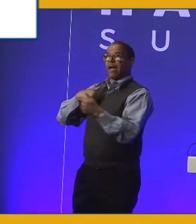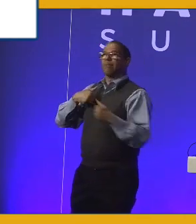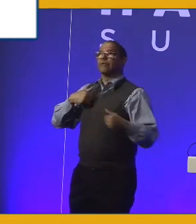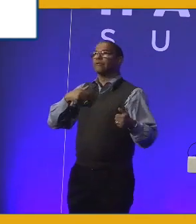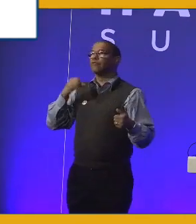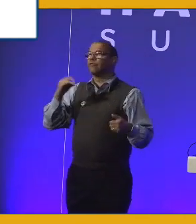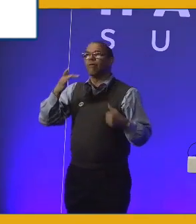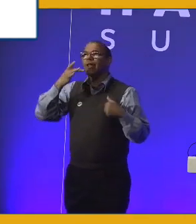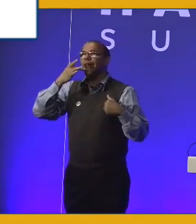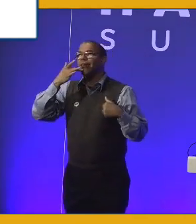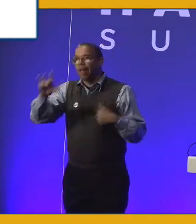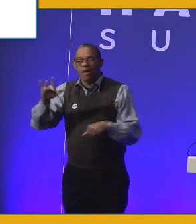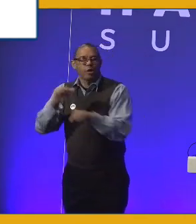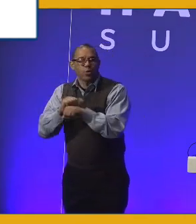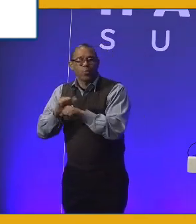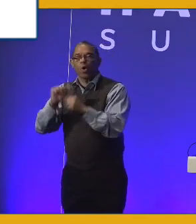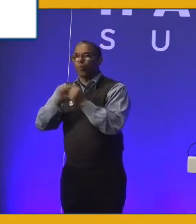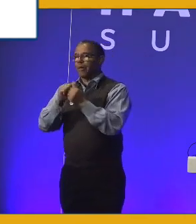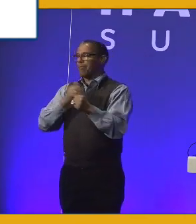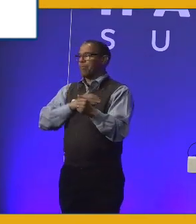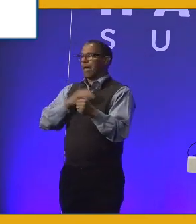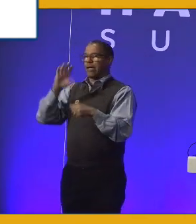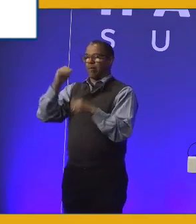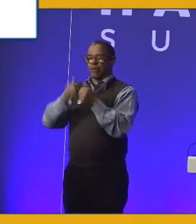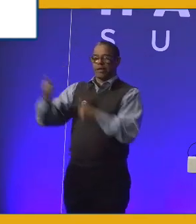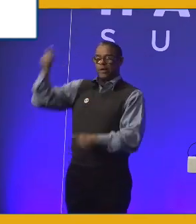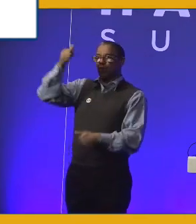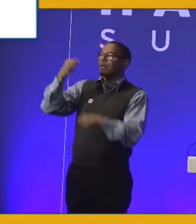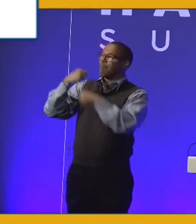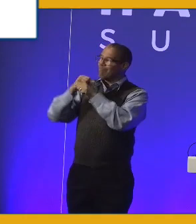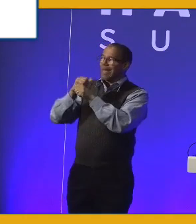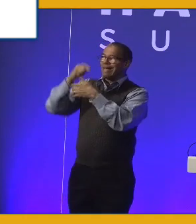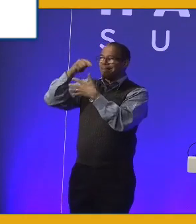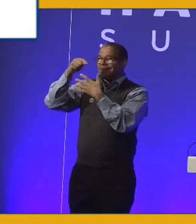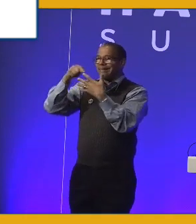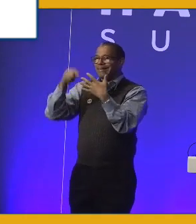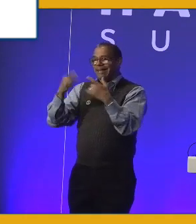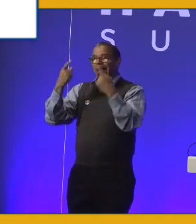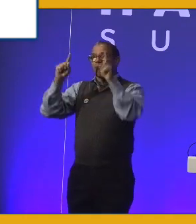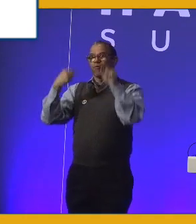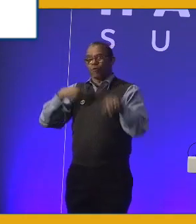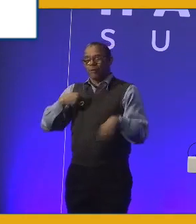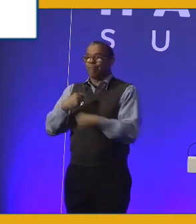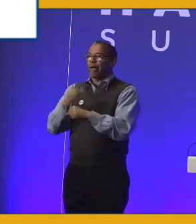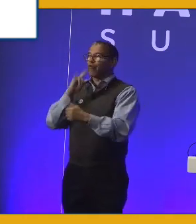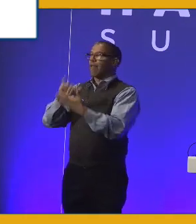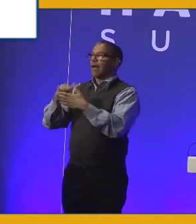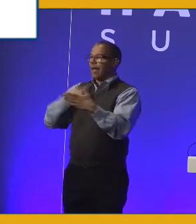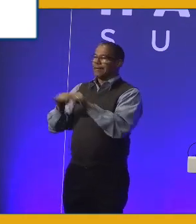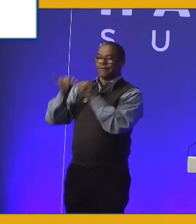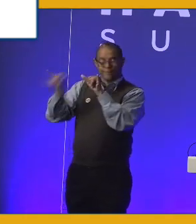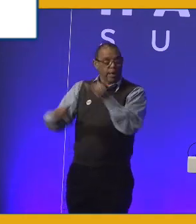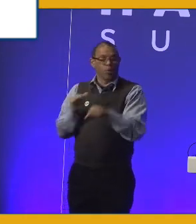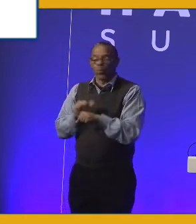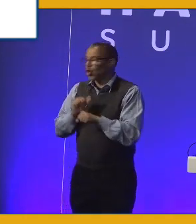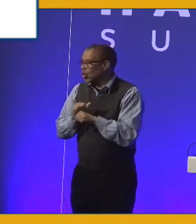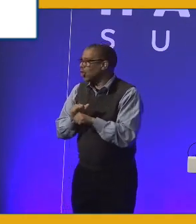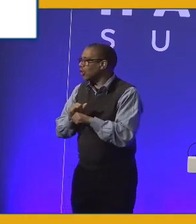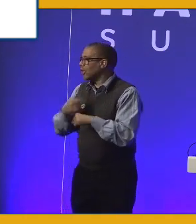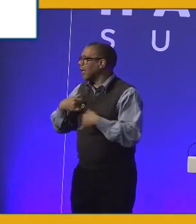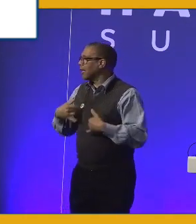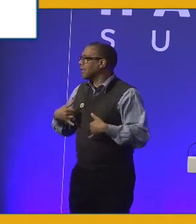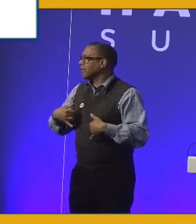lucky to work for an employer that can make all those things happen for me, to ensure that I can stay at work, I can feel